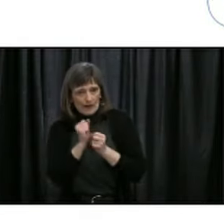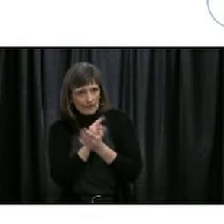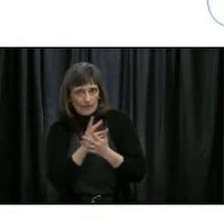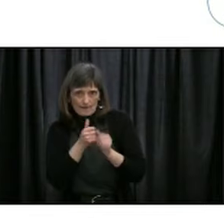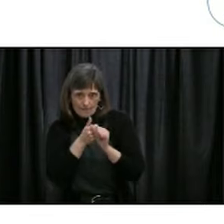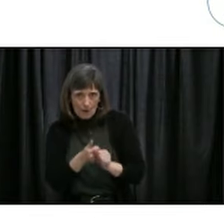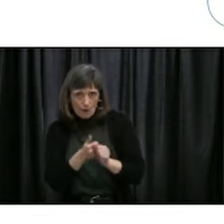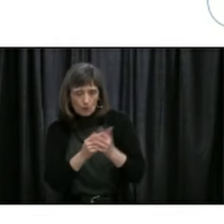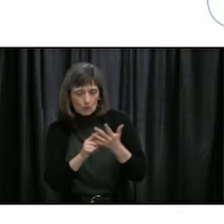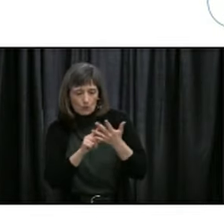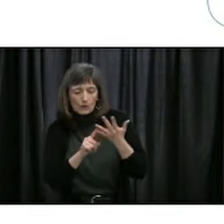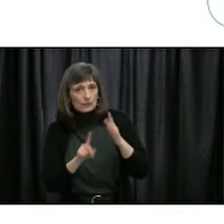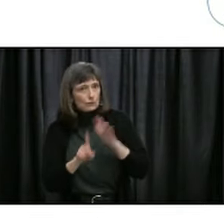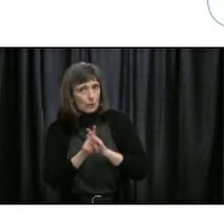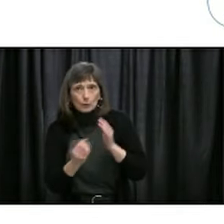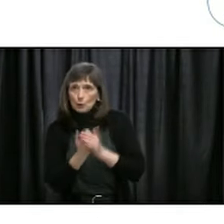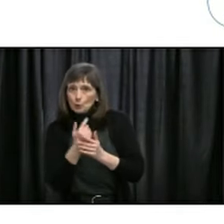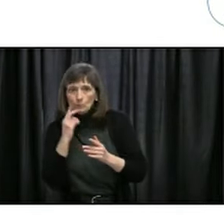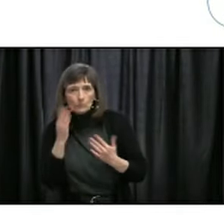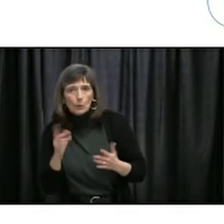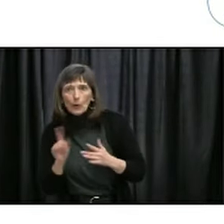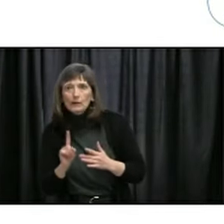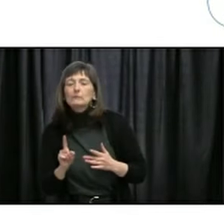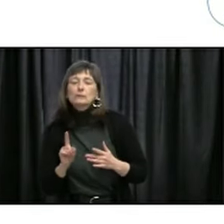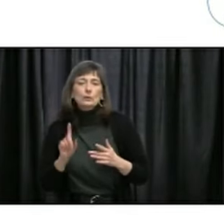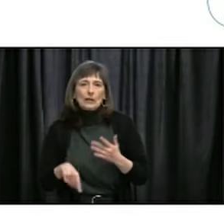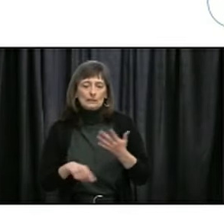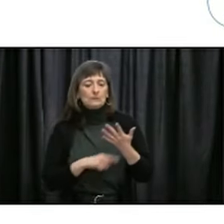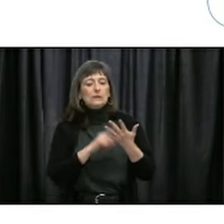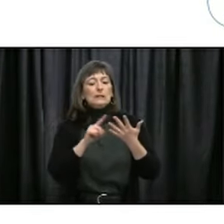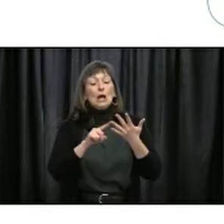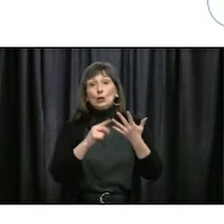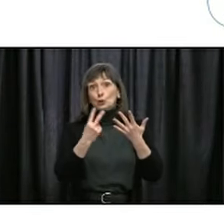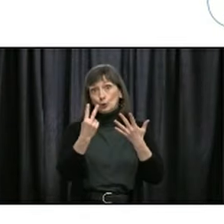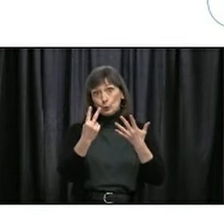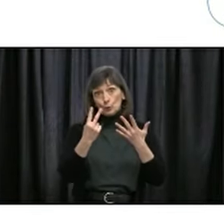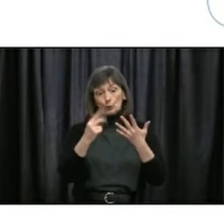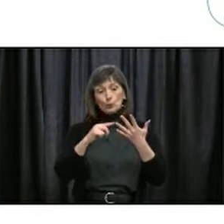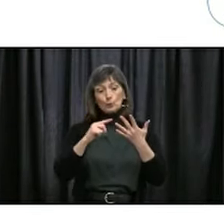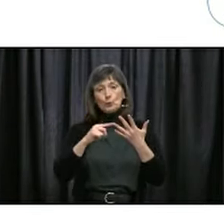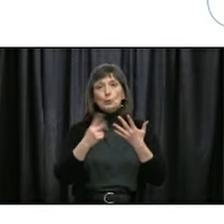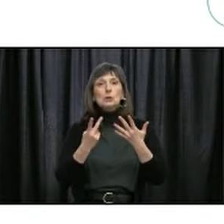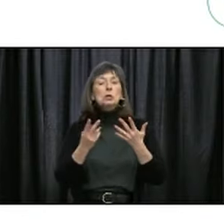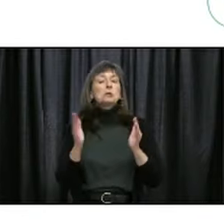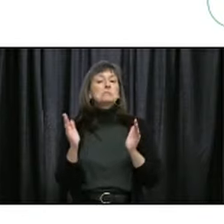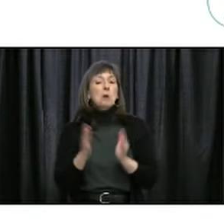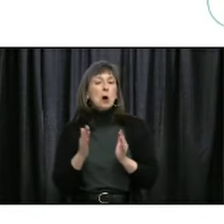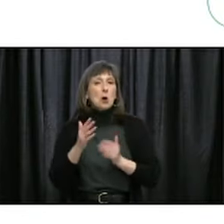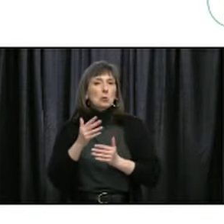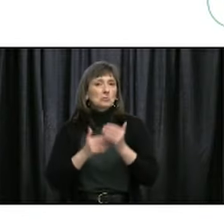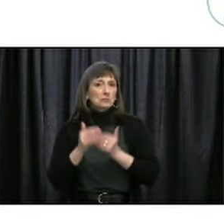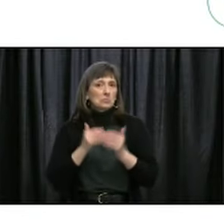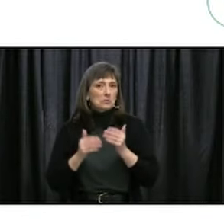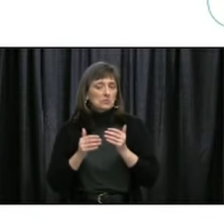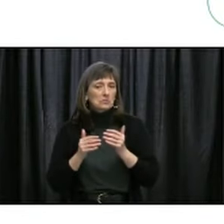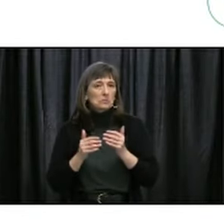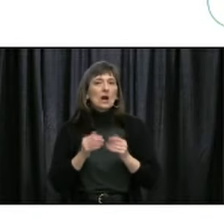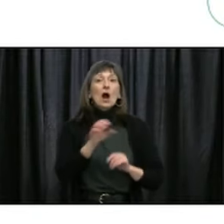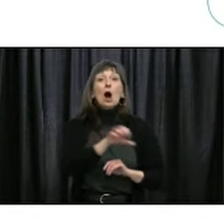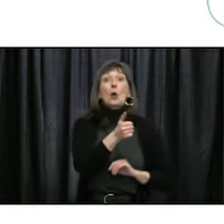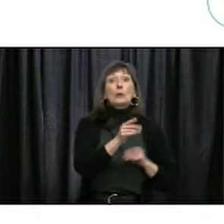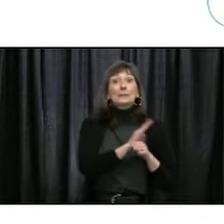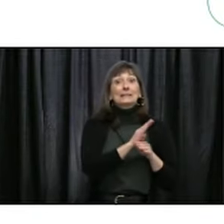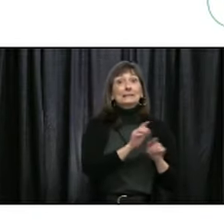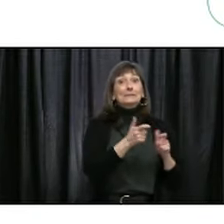When we reach alert level two, smaller gatherings will be permitted. Some higher-risk businesses such as cinemas,